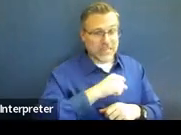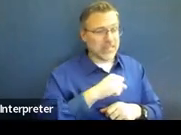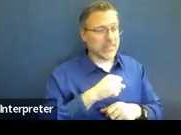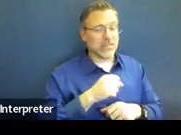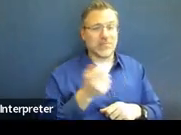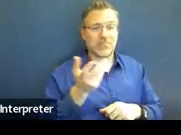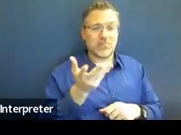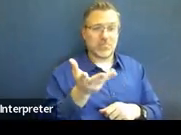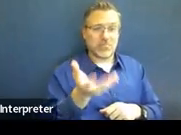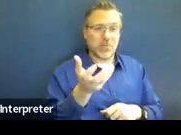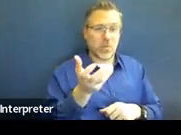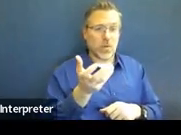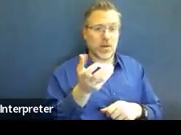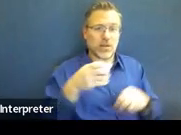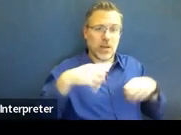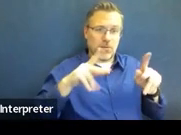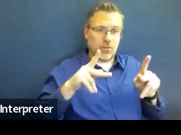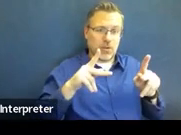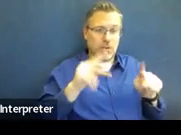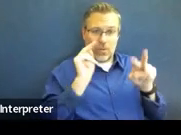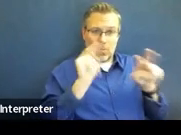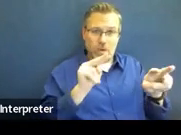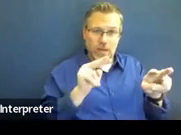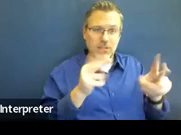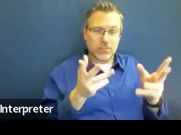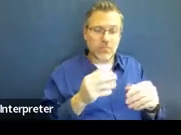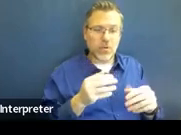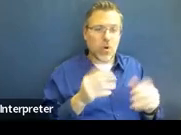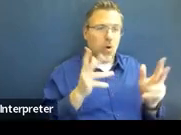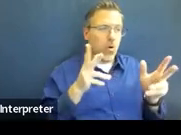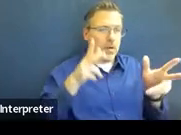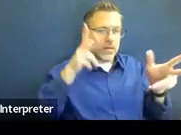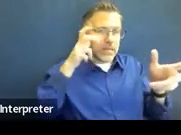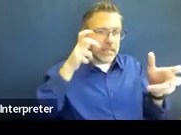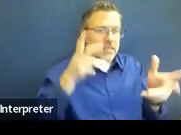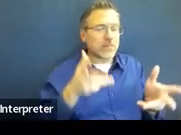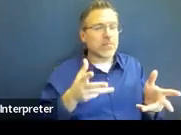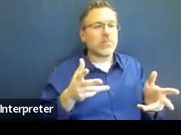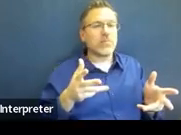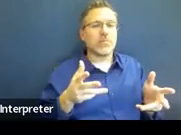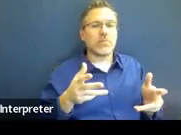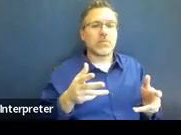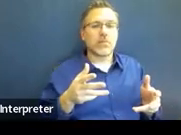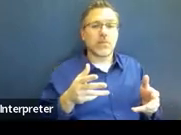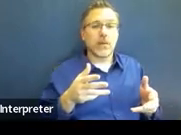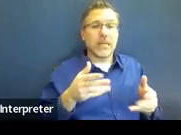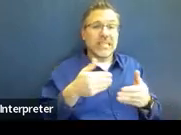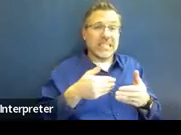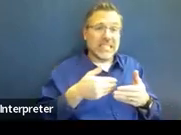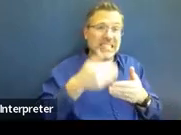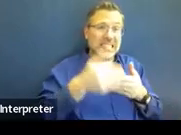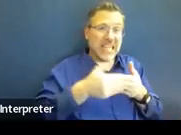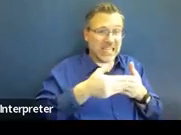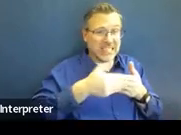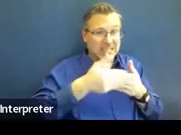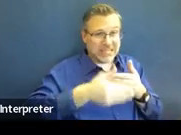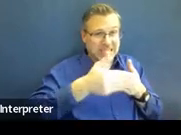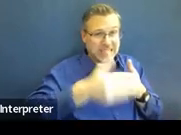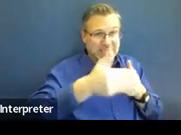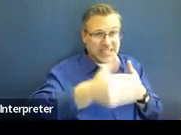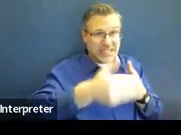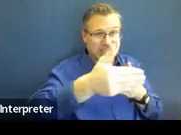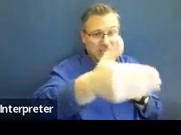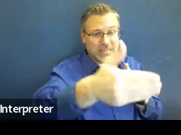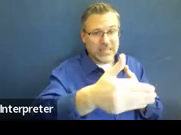to watch those or listen to those. And then these are our upcoming professional